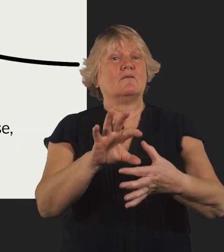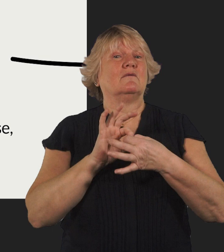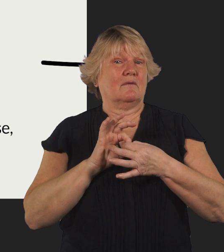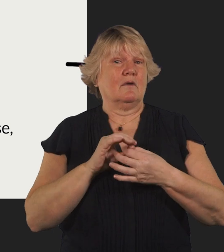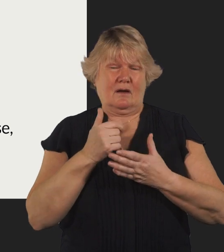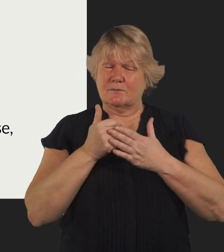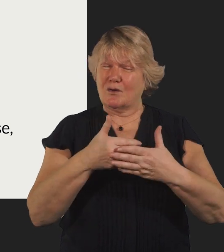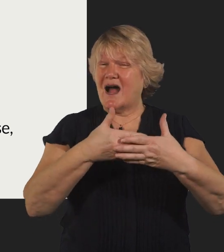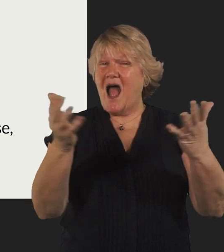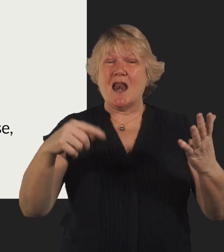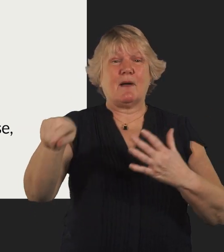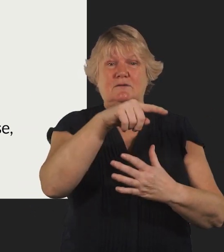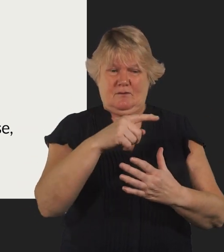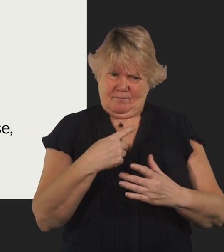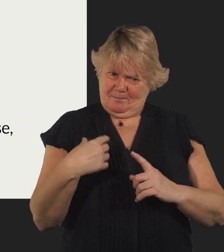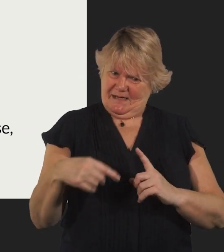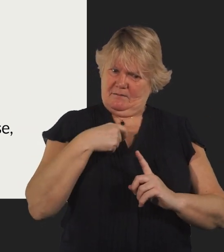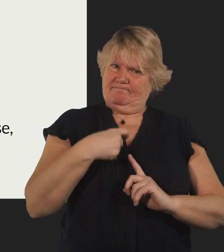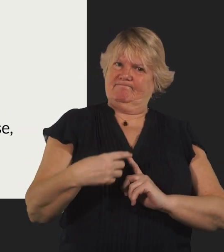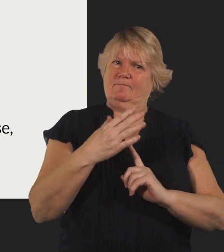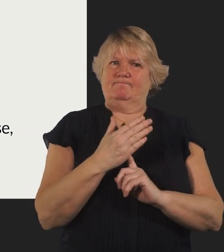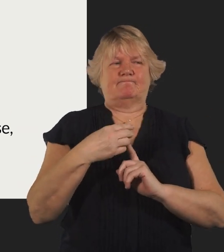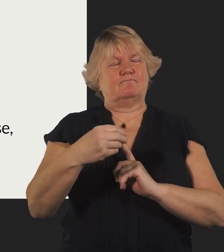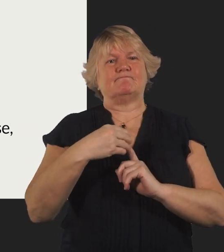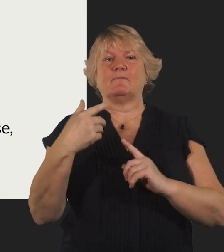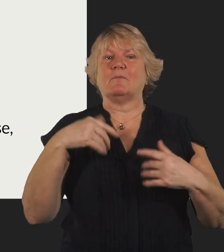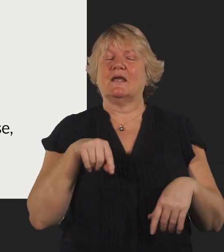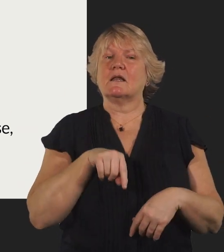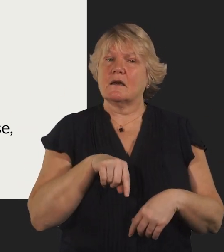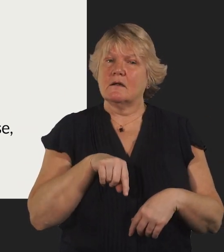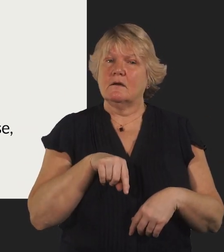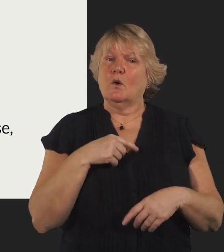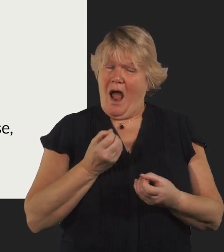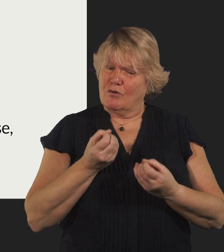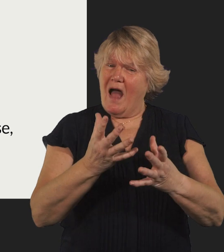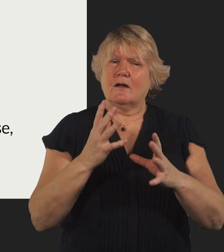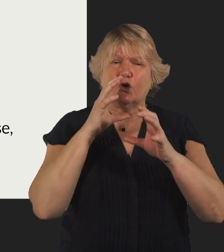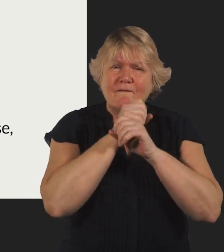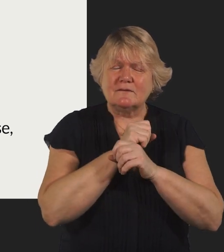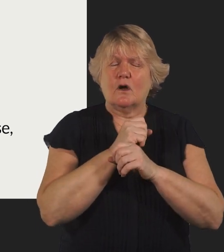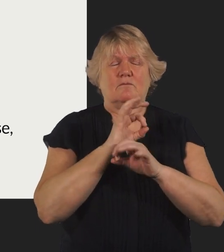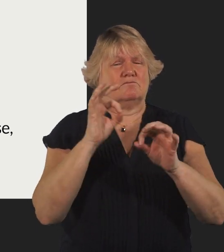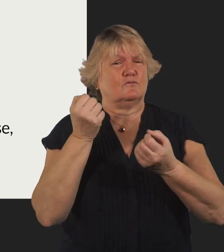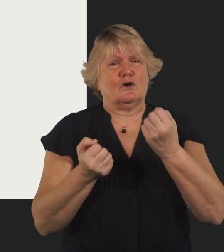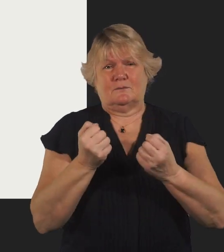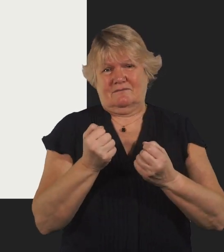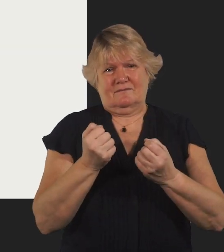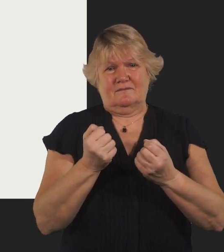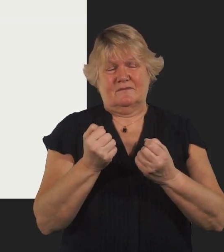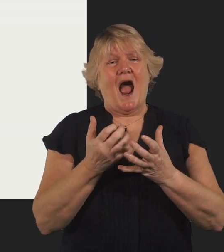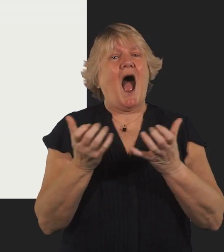can support all victims of intimate image abuse. We can provide confidential and non-judgmental support